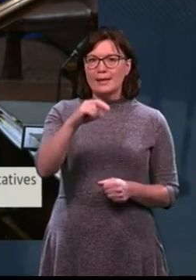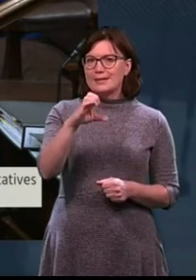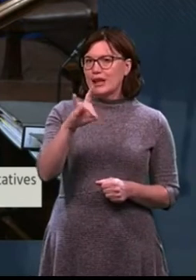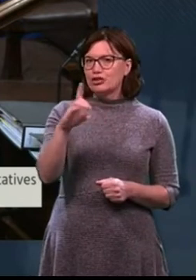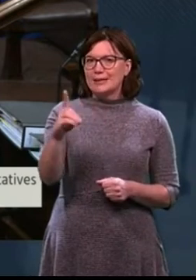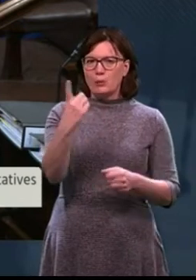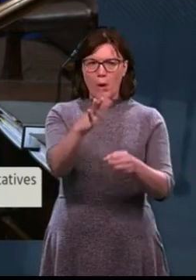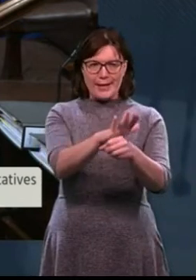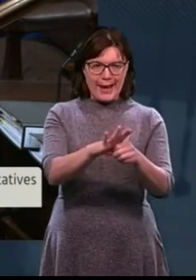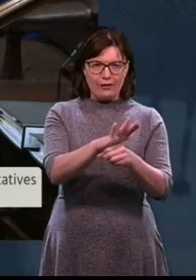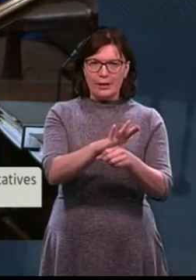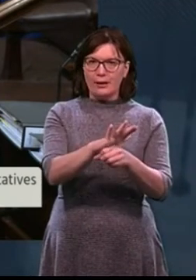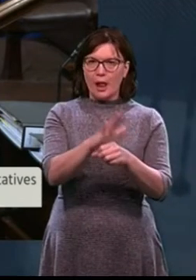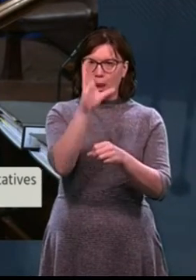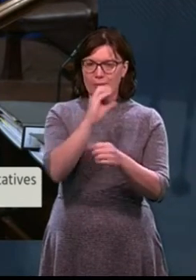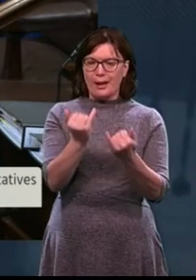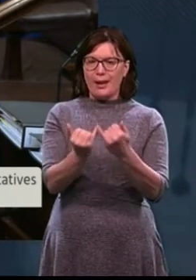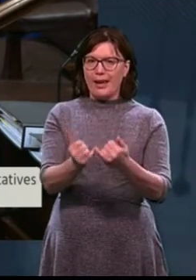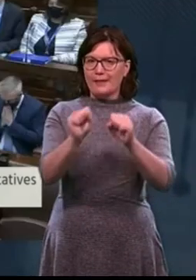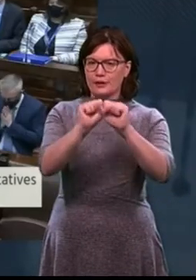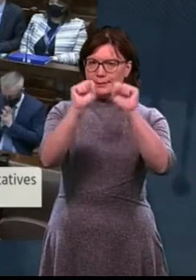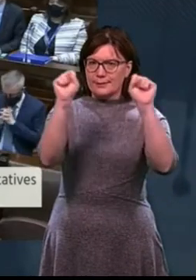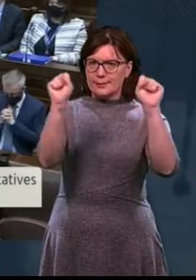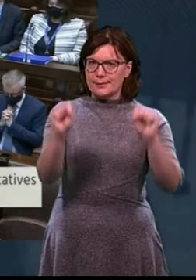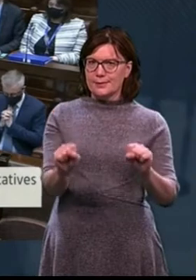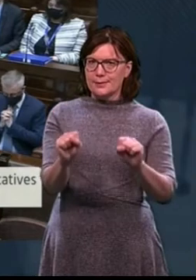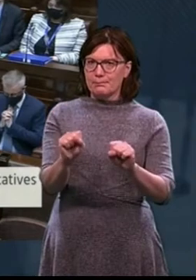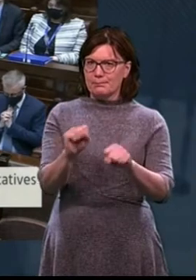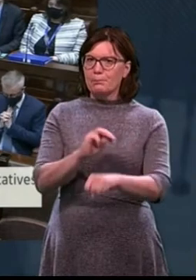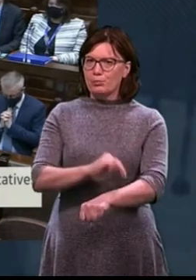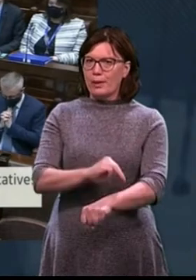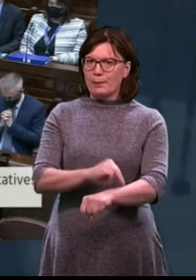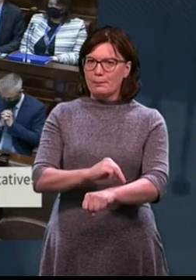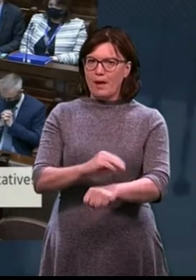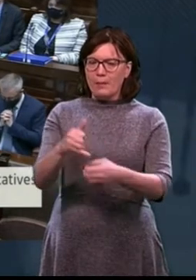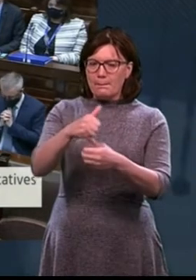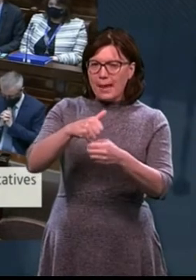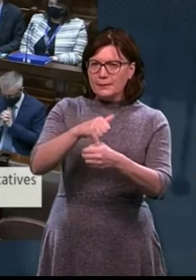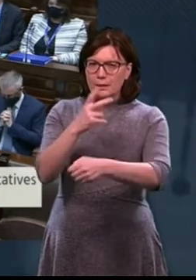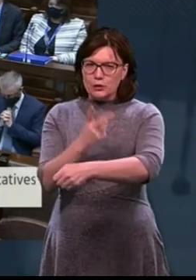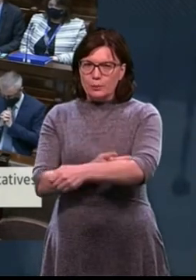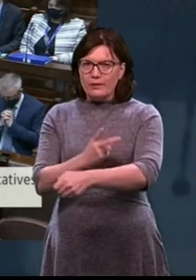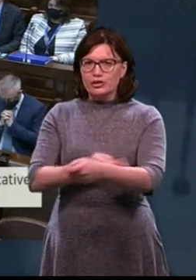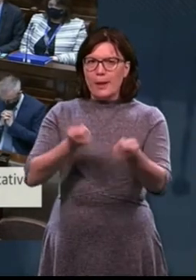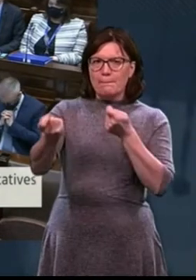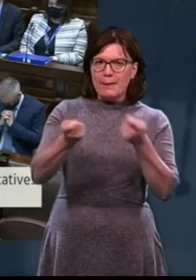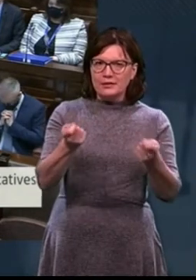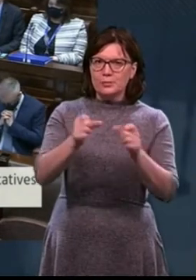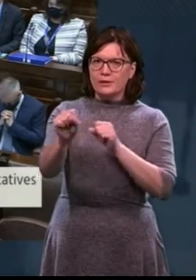There's a systemic collapse here in terms of overall clinical governance and in terms of the overall management of the service.